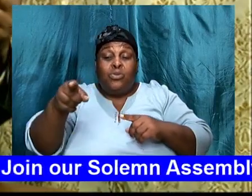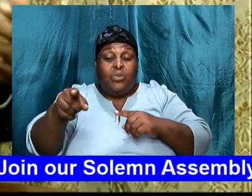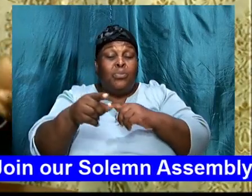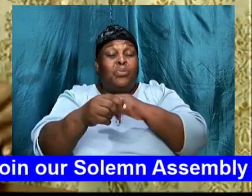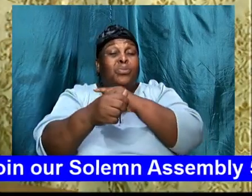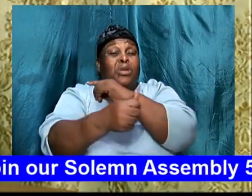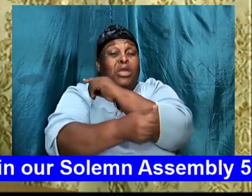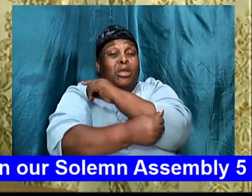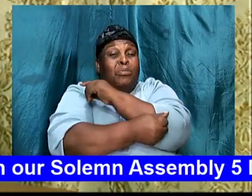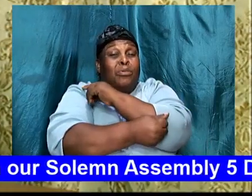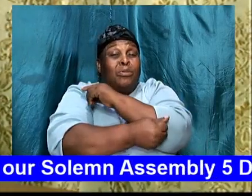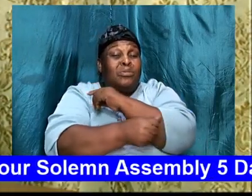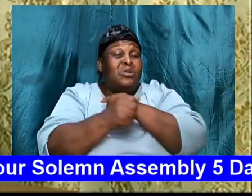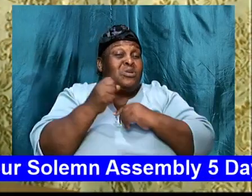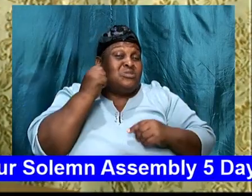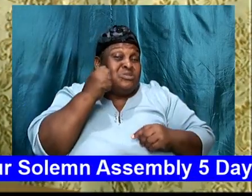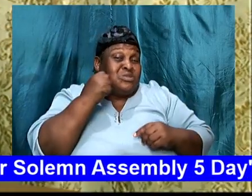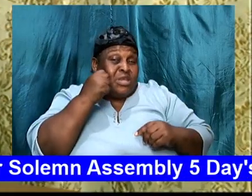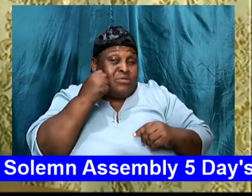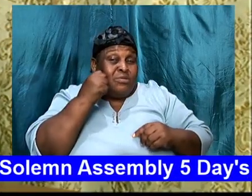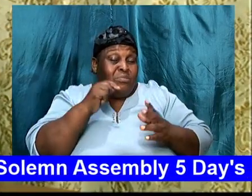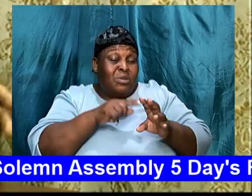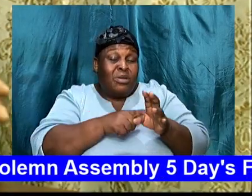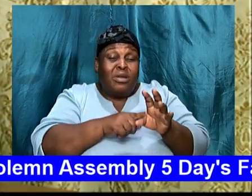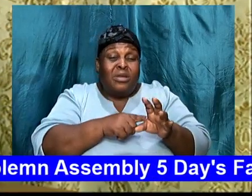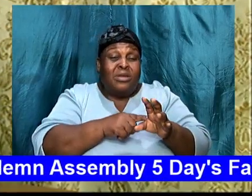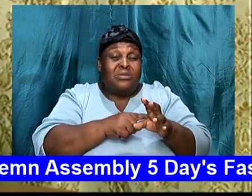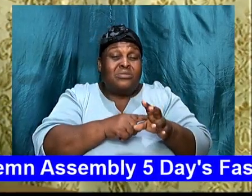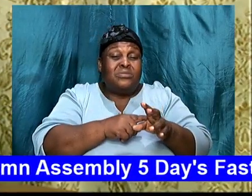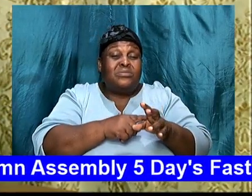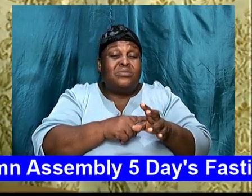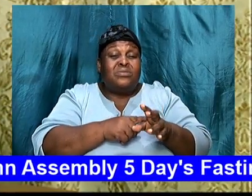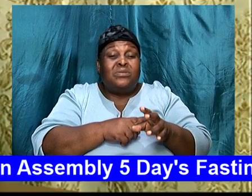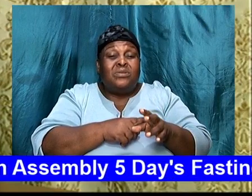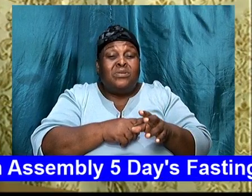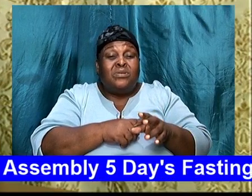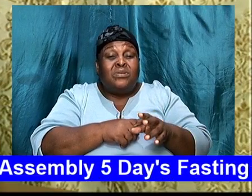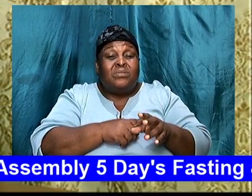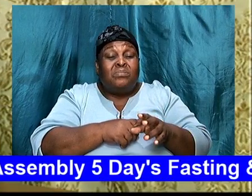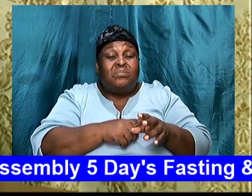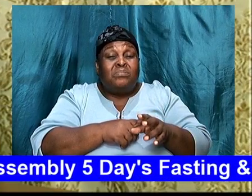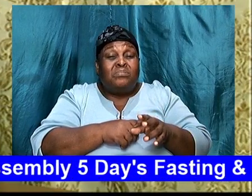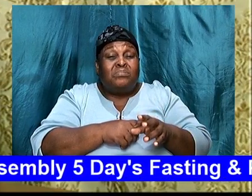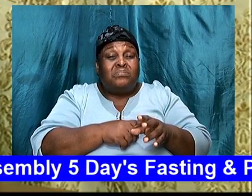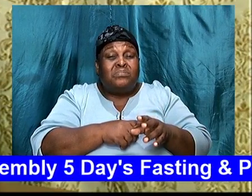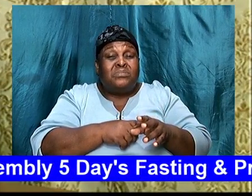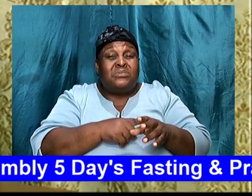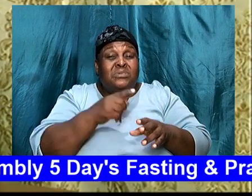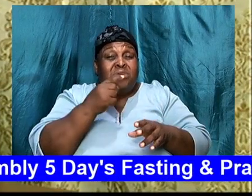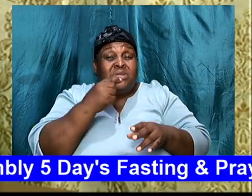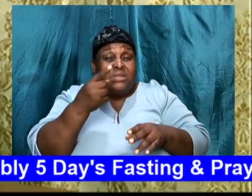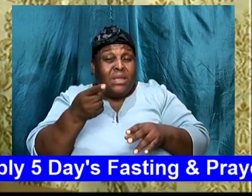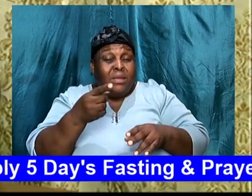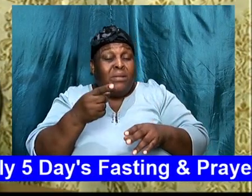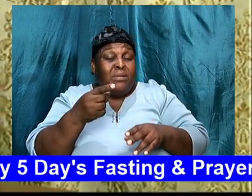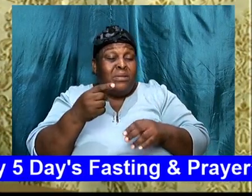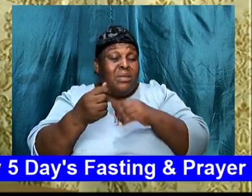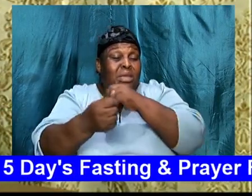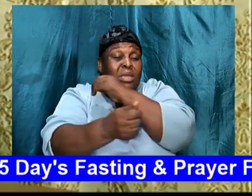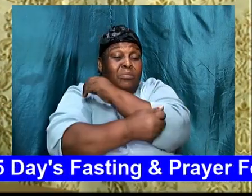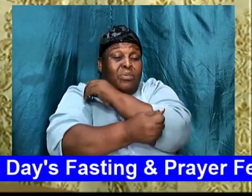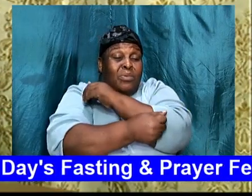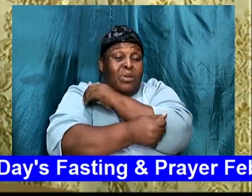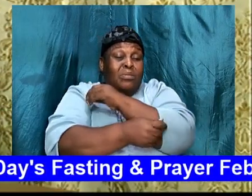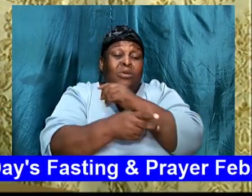to blame Abraham. You know, what is going on, between, me, and Hagar. Do